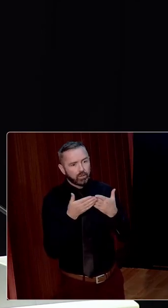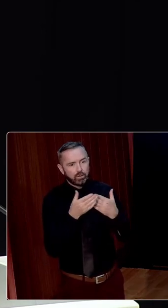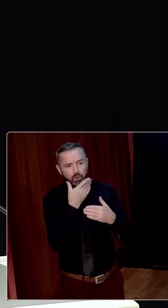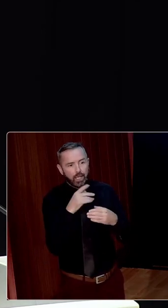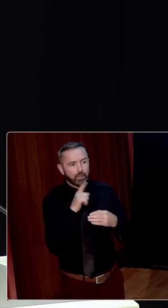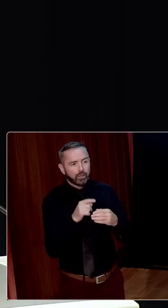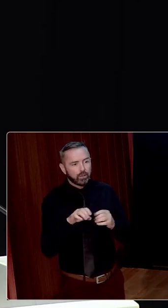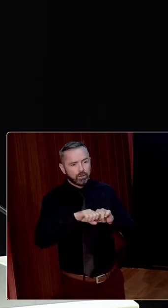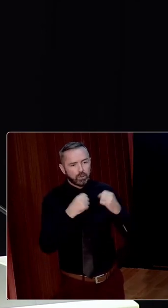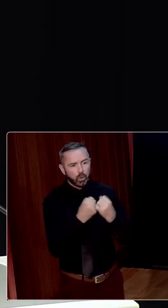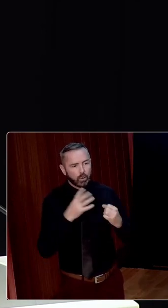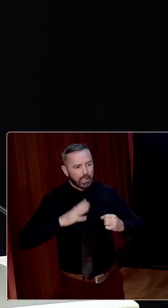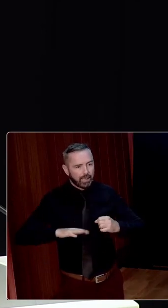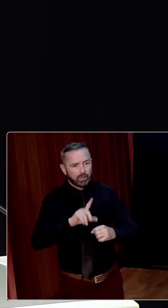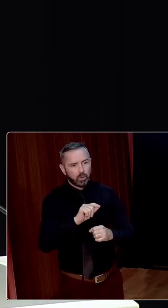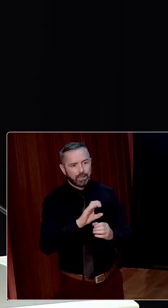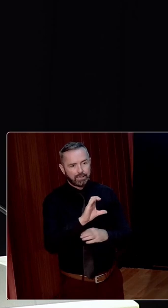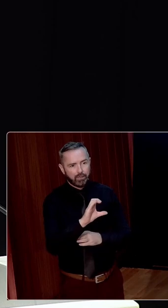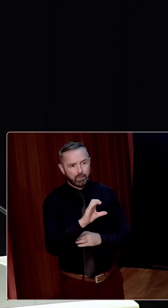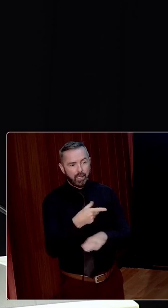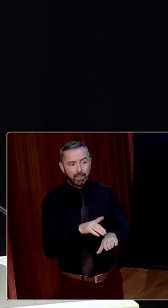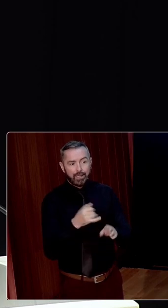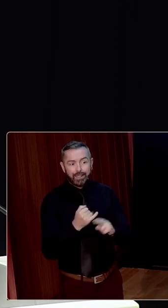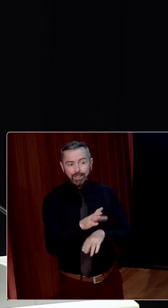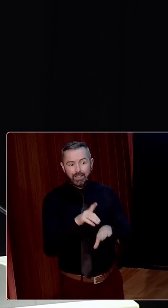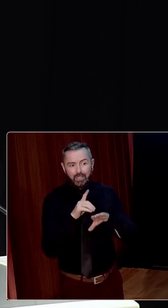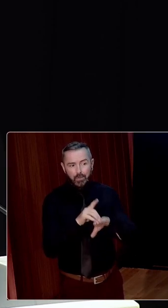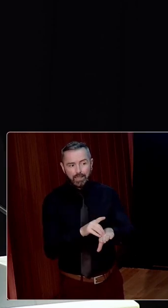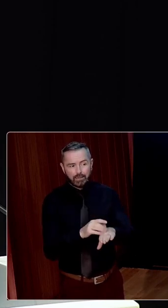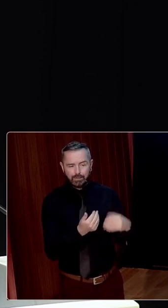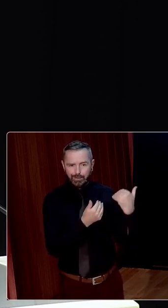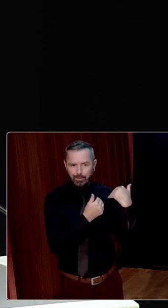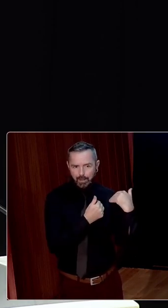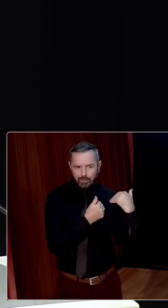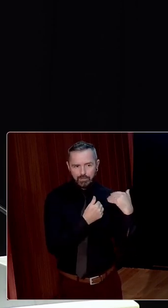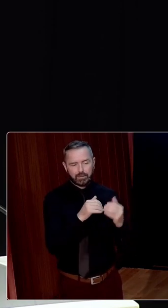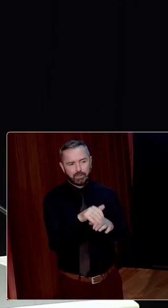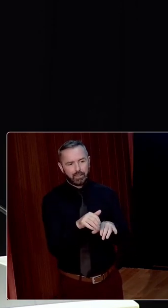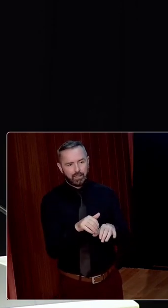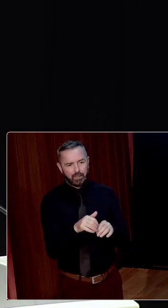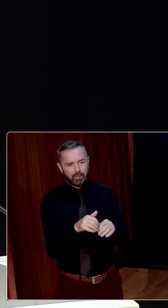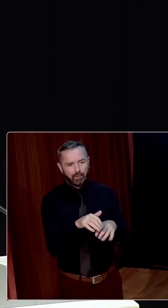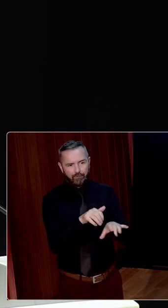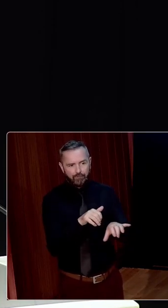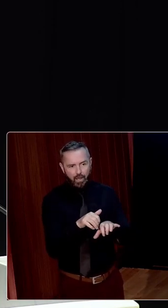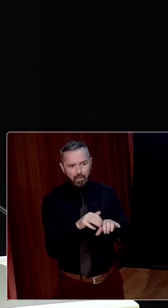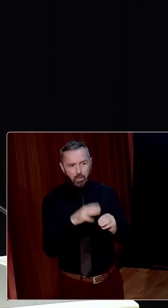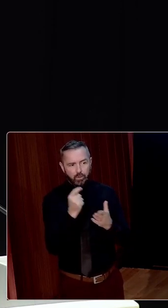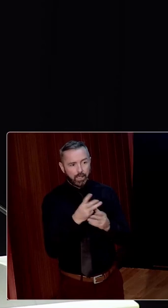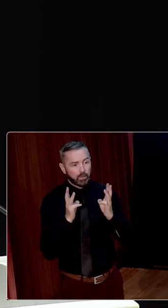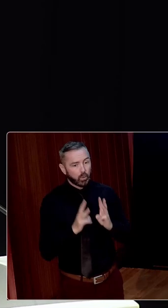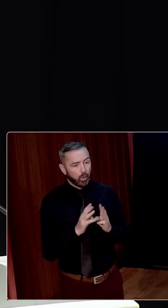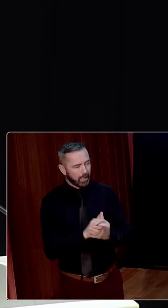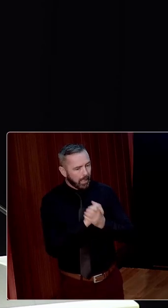the early 20th century. In dependence files, it is invariably women appealing to an almost